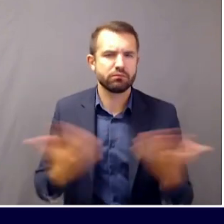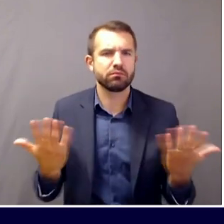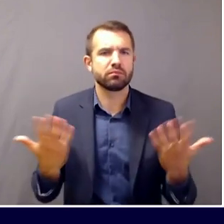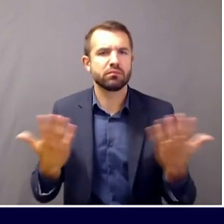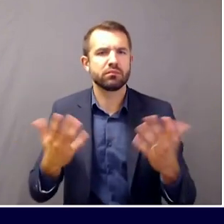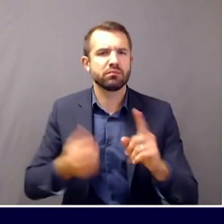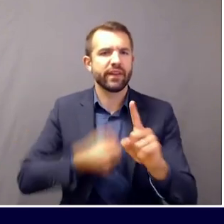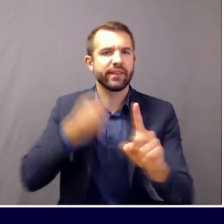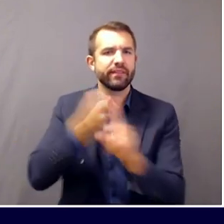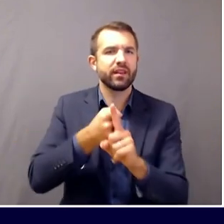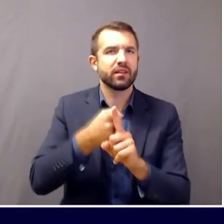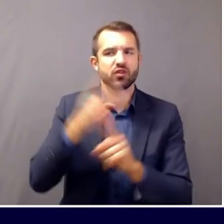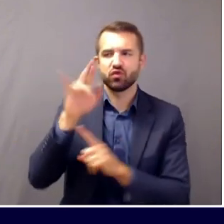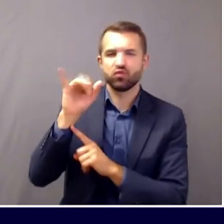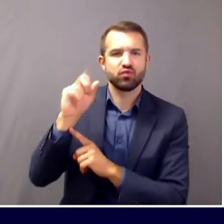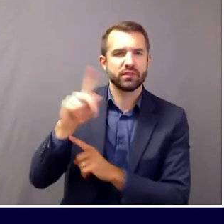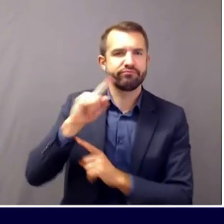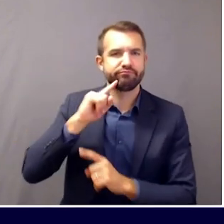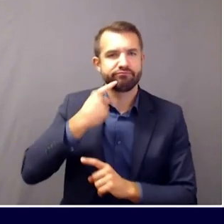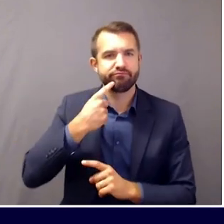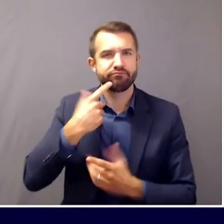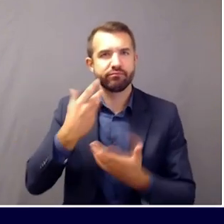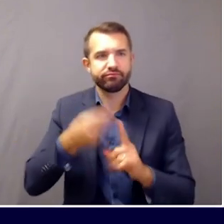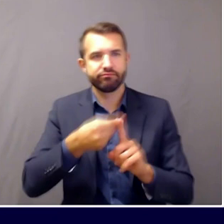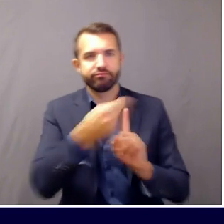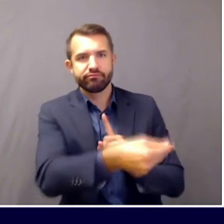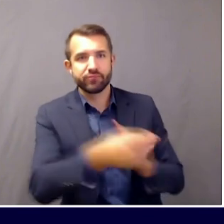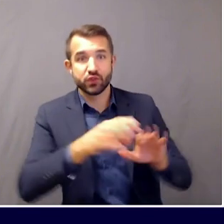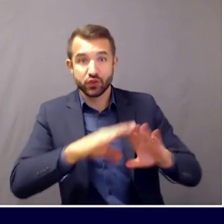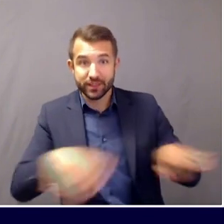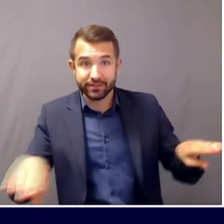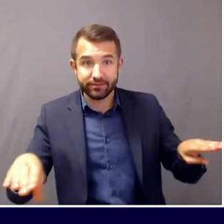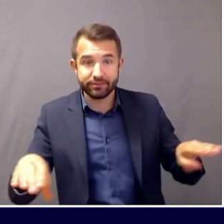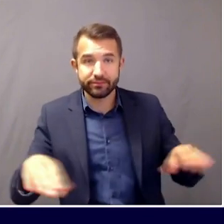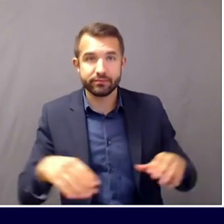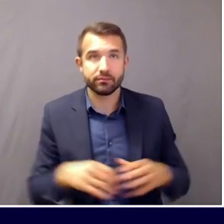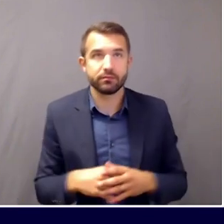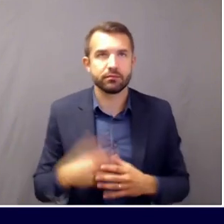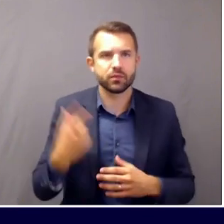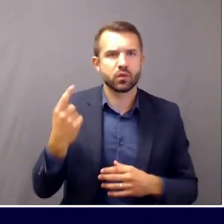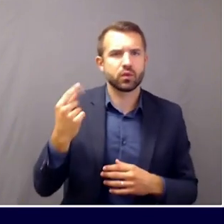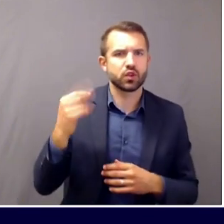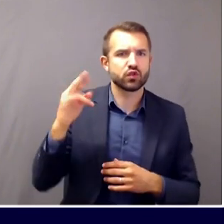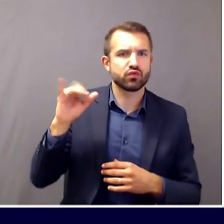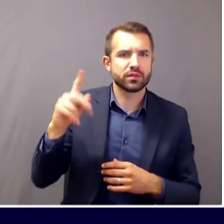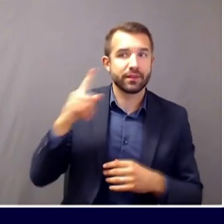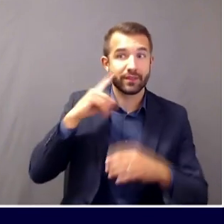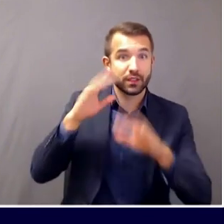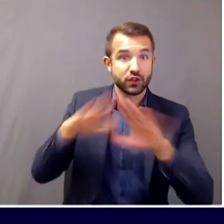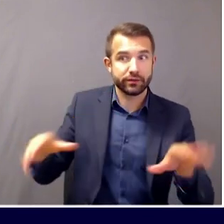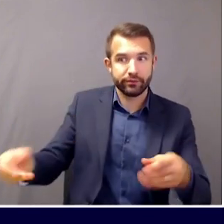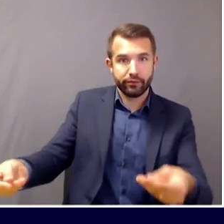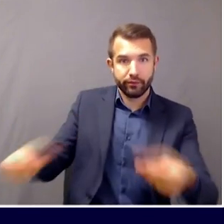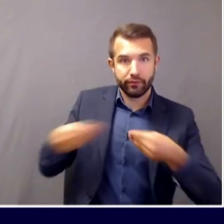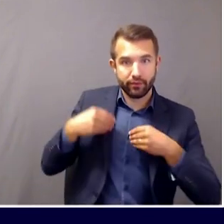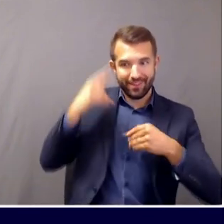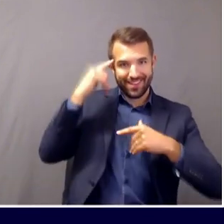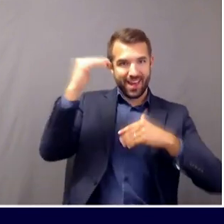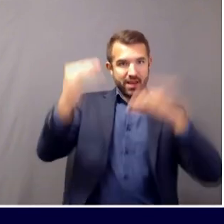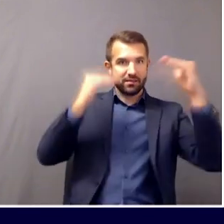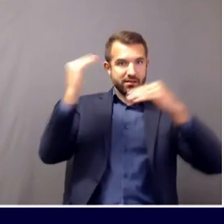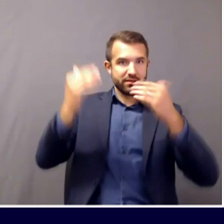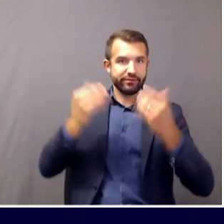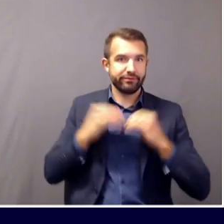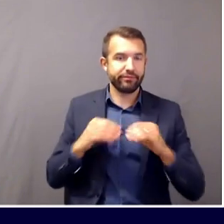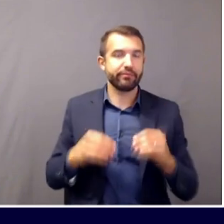the risk from children? With respect to the former, the risk of COVID-19 to children. There is no question